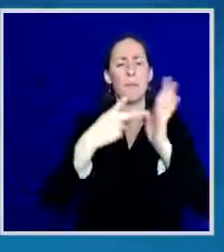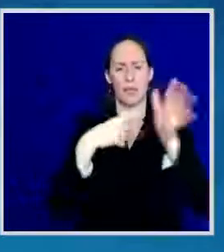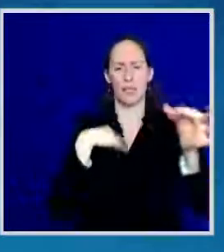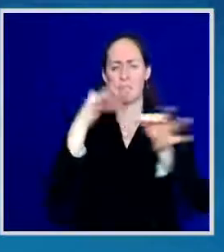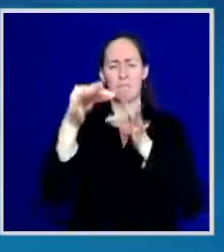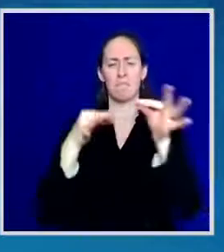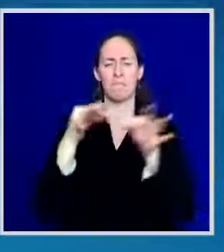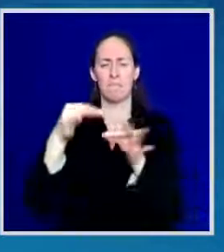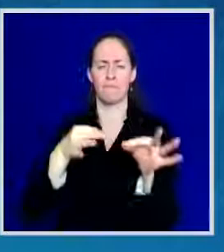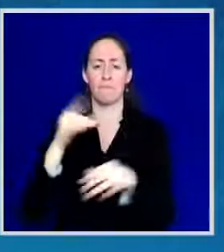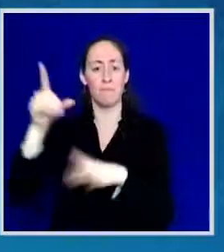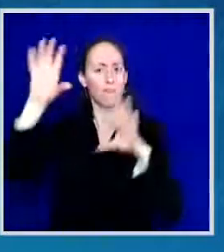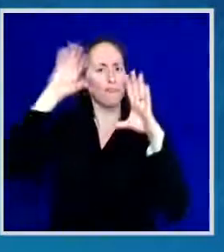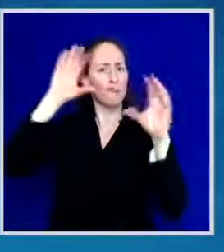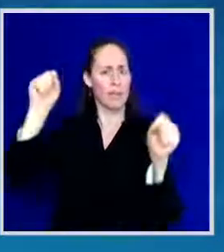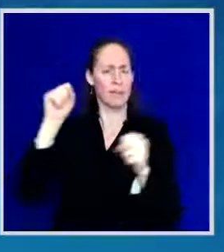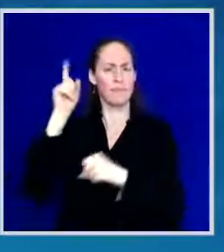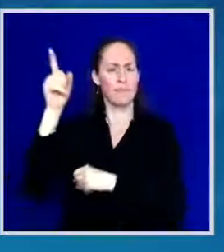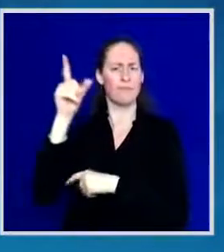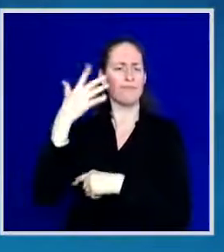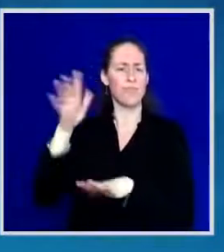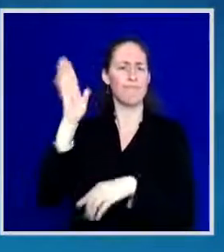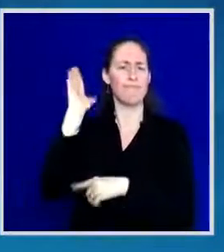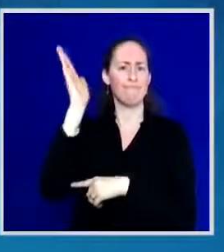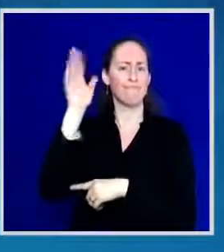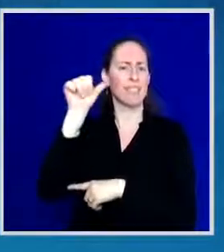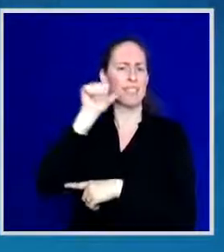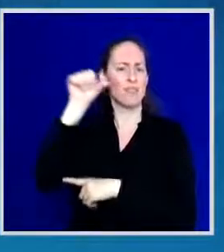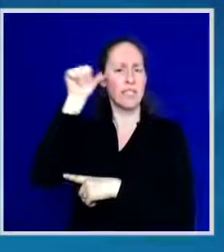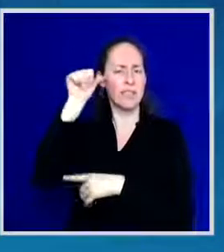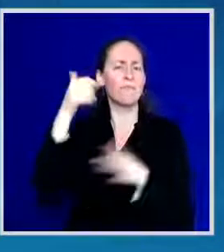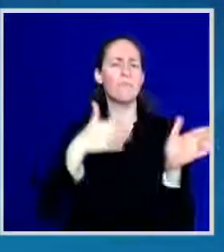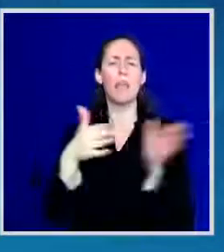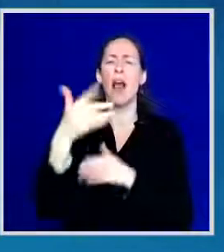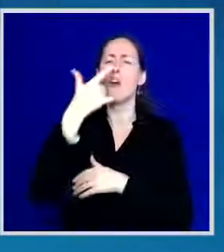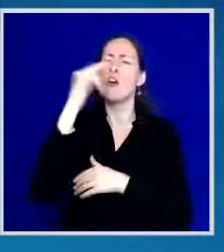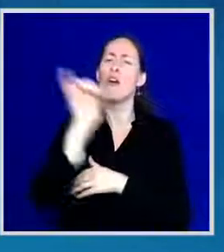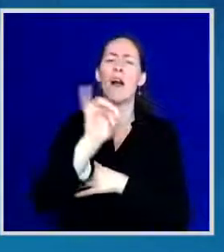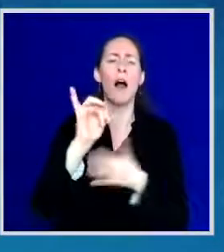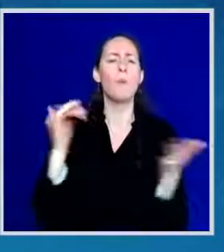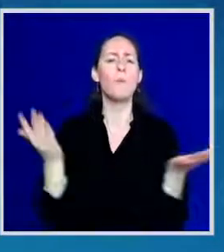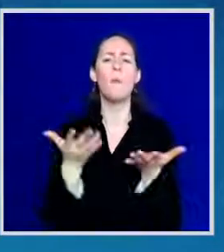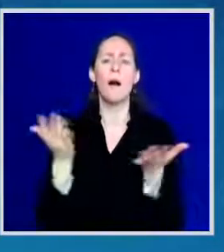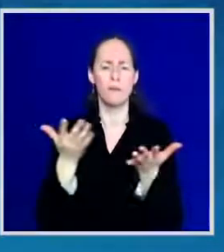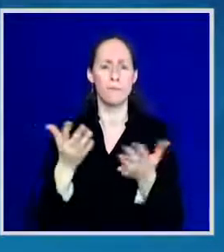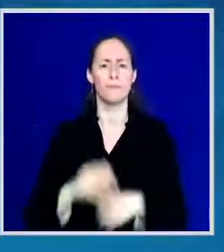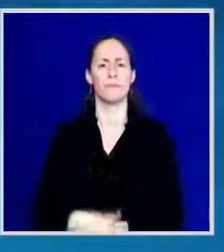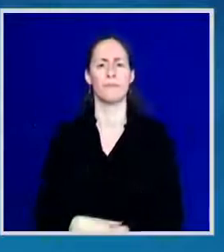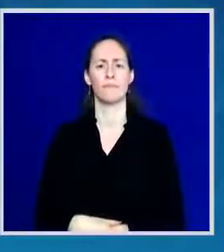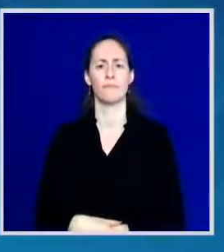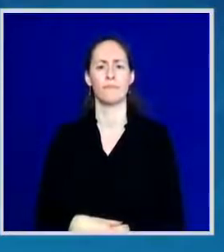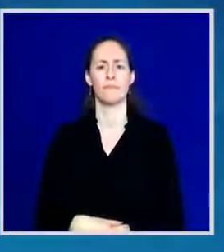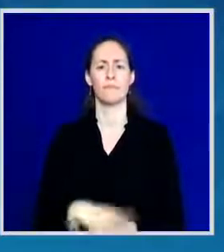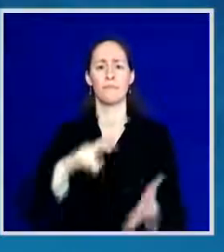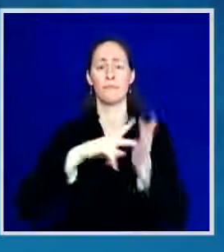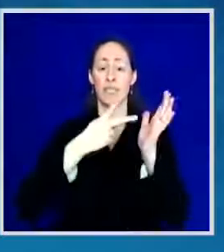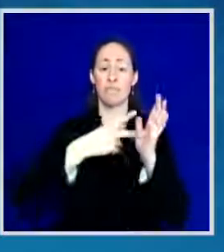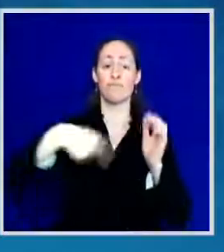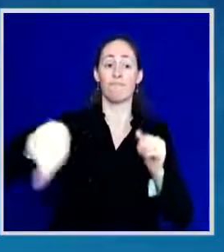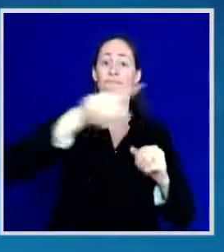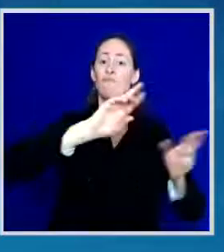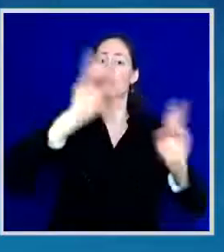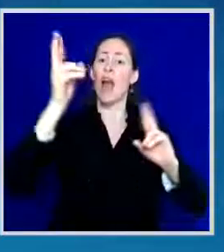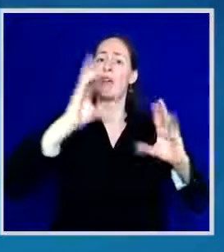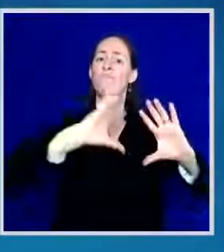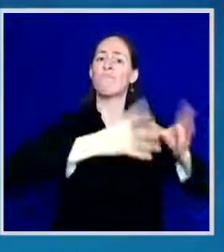about this, this plan that will establish universal pre-K and lower the cost of childcare,